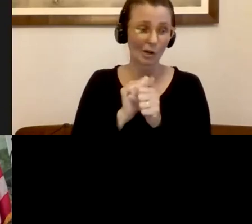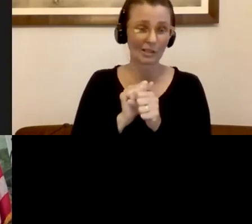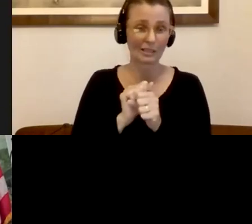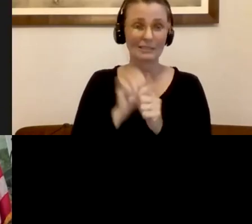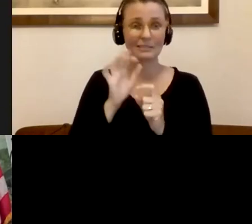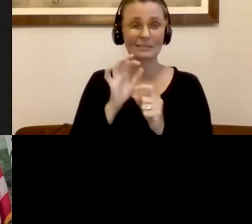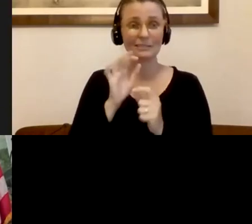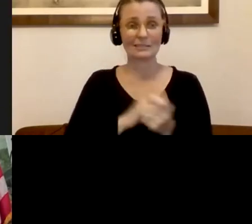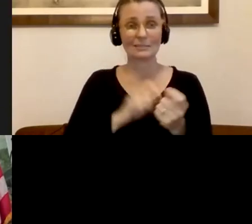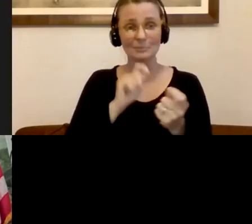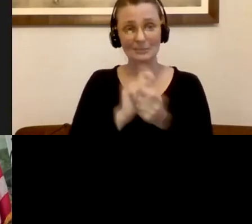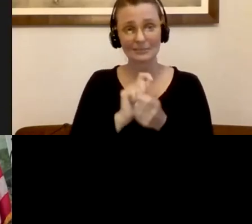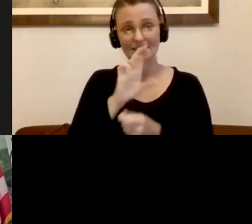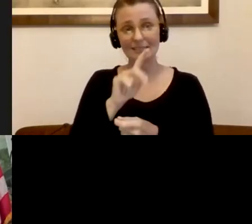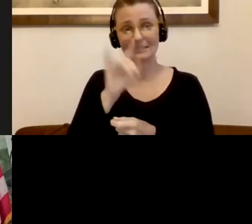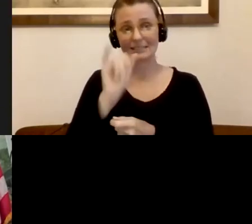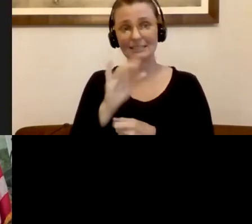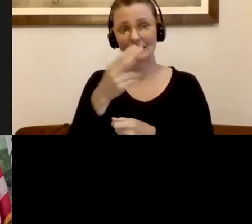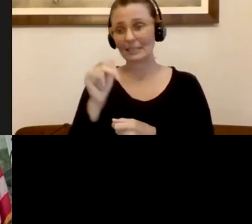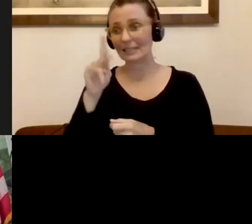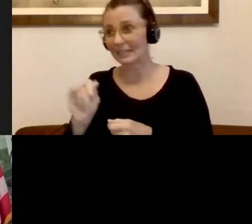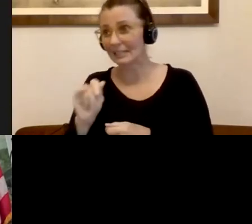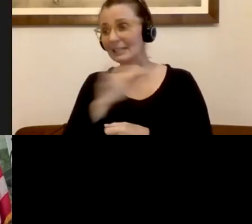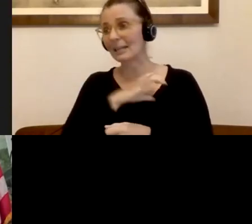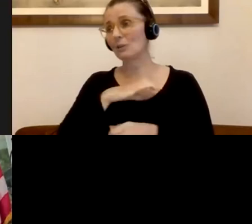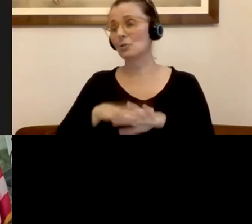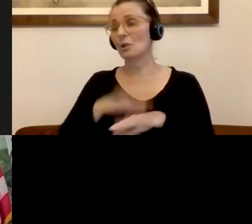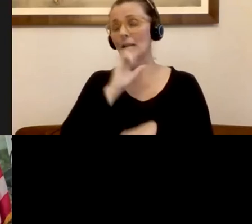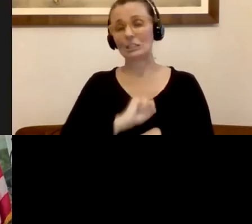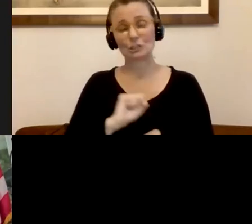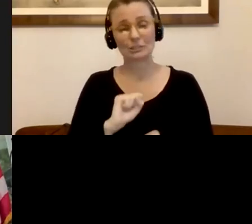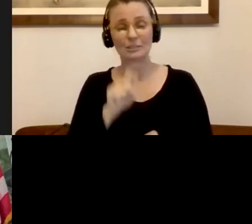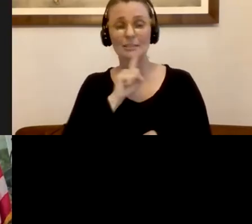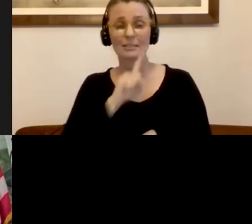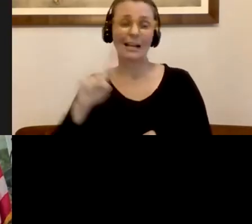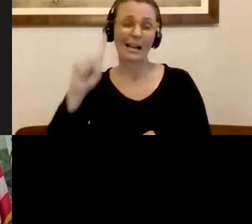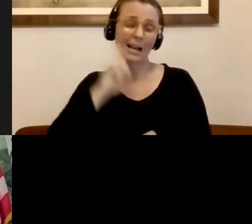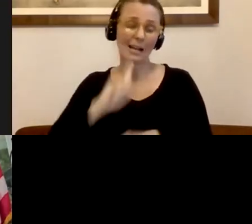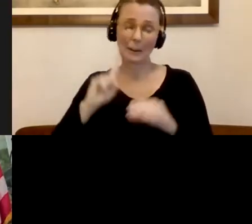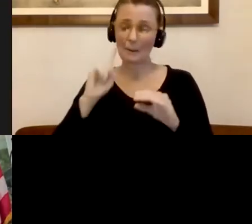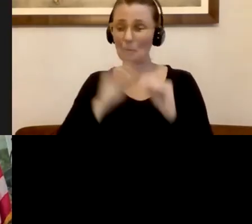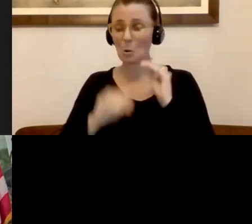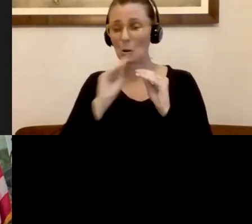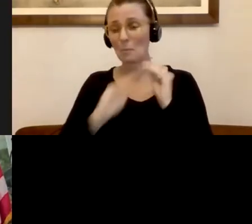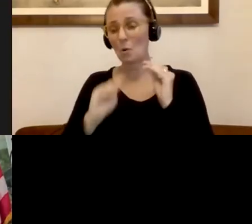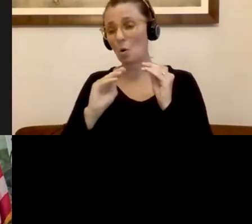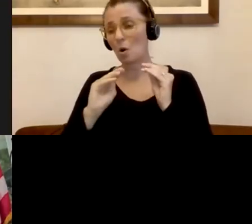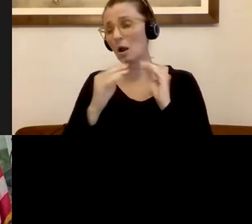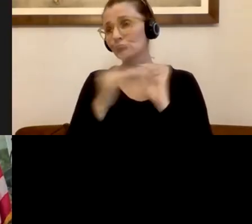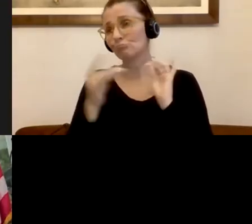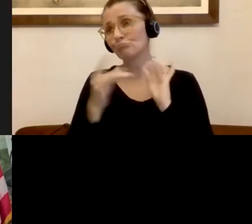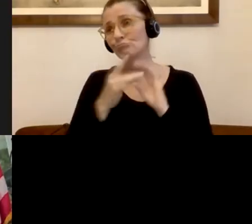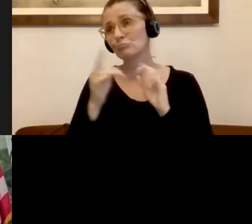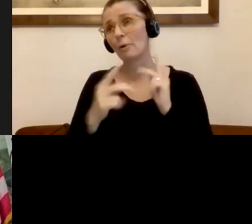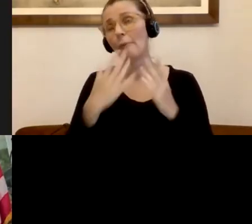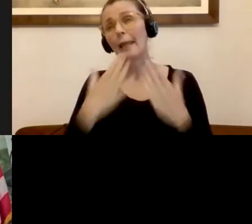Hickey and the council on aging. Um, I, I hear more comments of thank you, um, and how